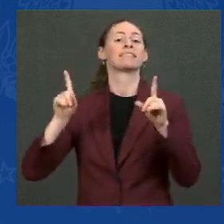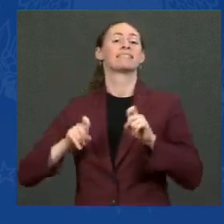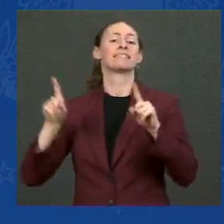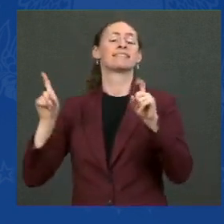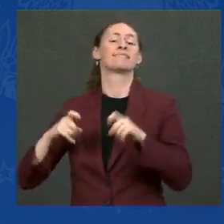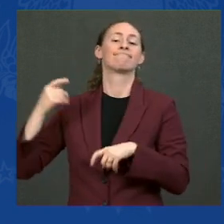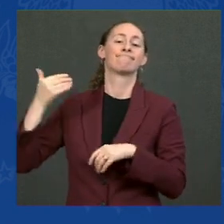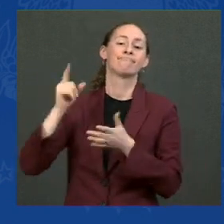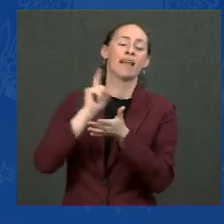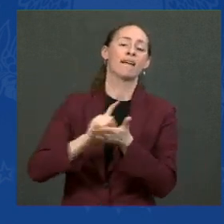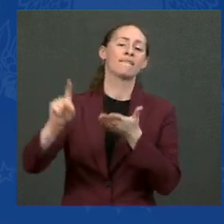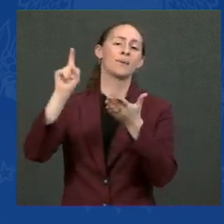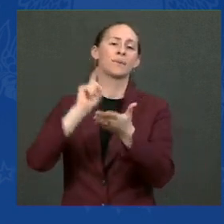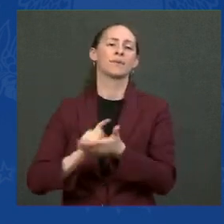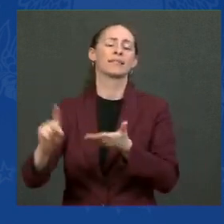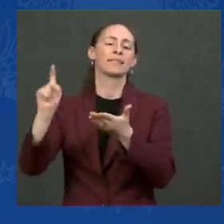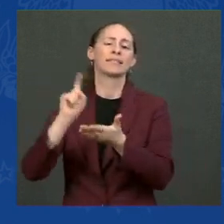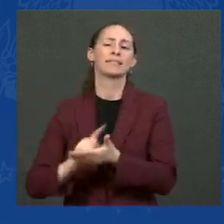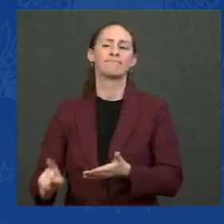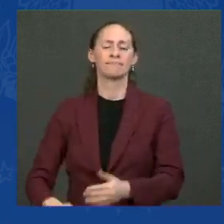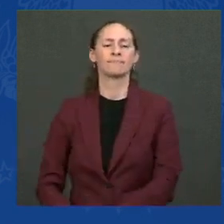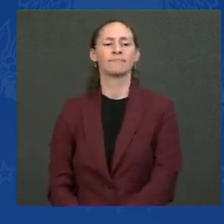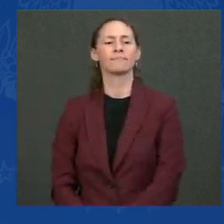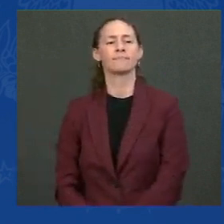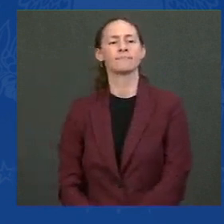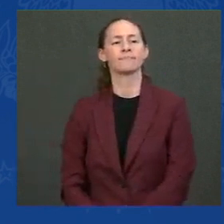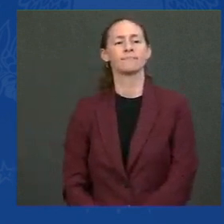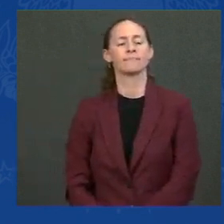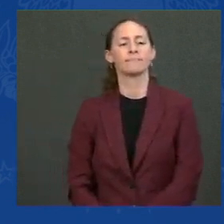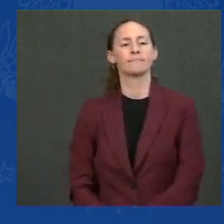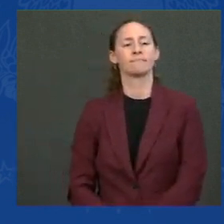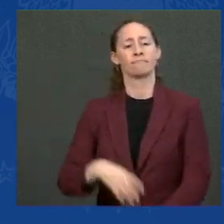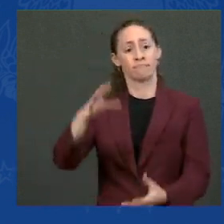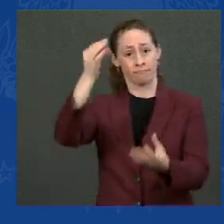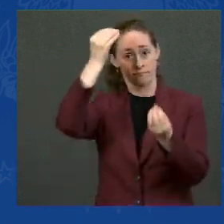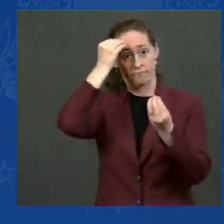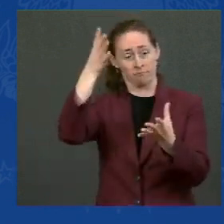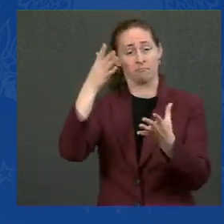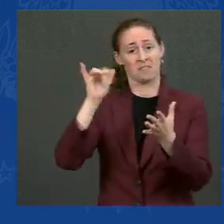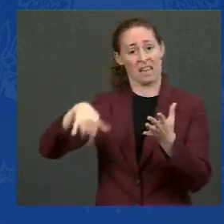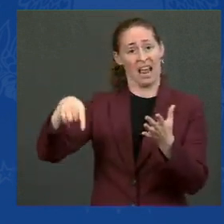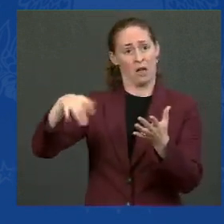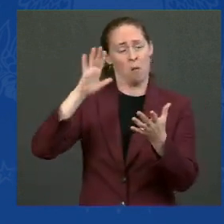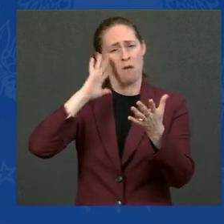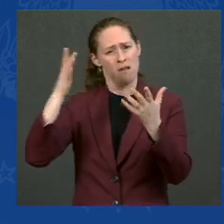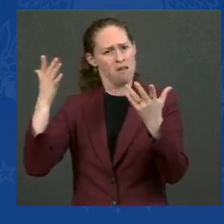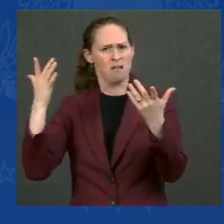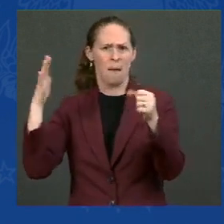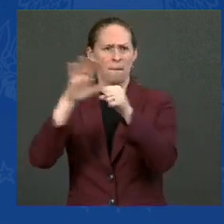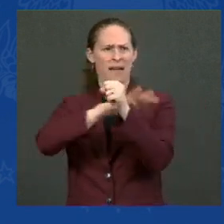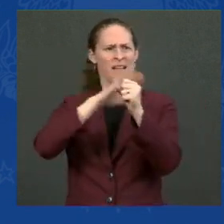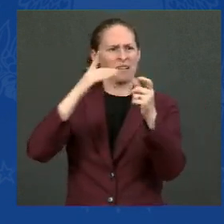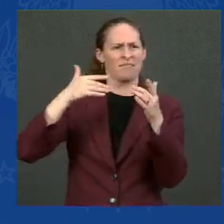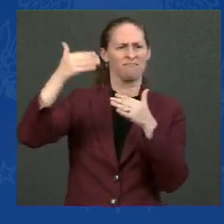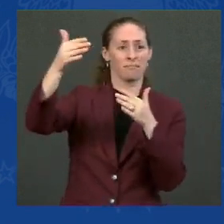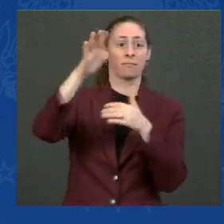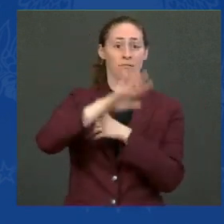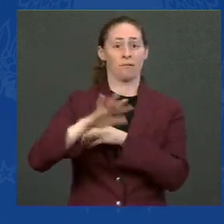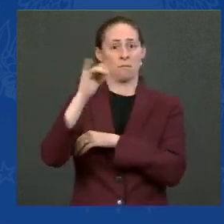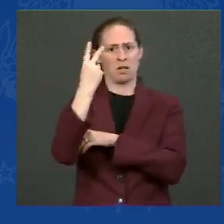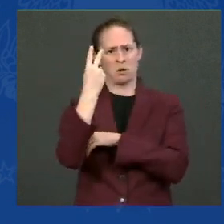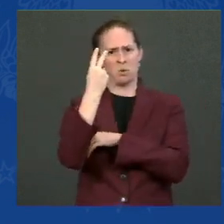vaccination requirement will cover 100 million Americans, about two-thirds of all the people who work in America.